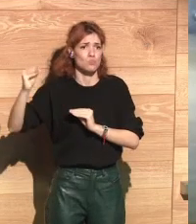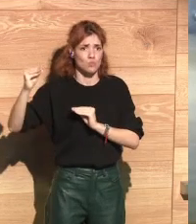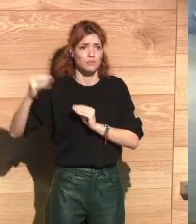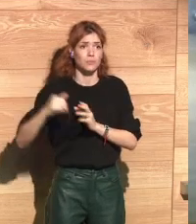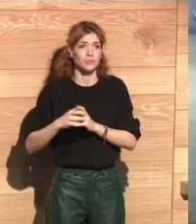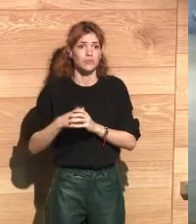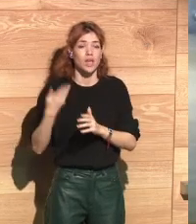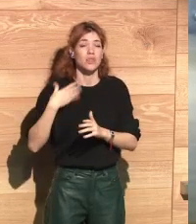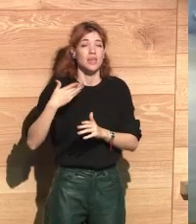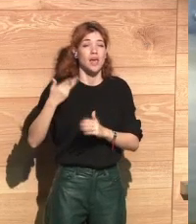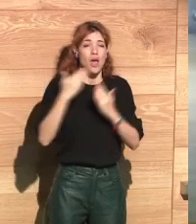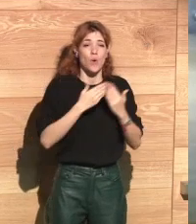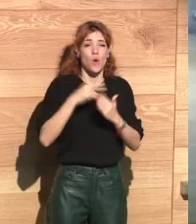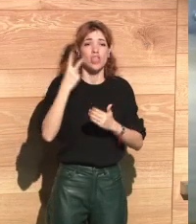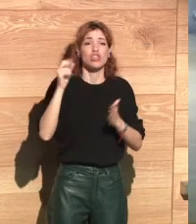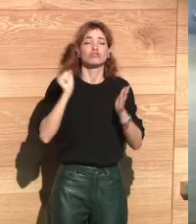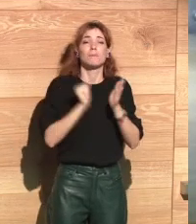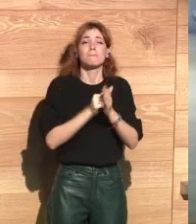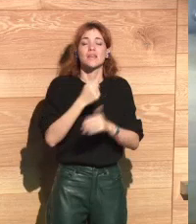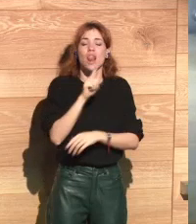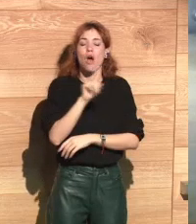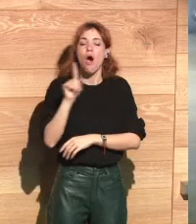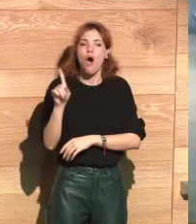people who can really navigate this environment.